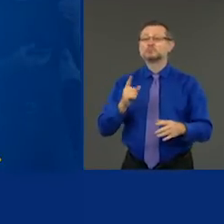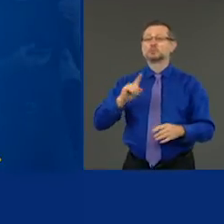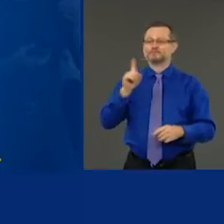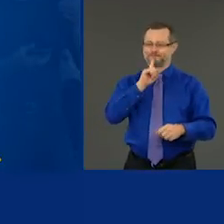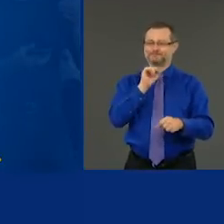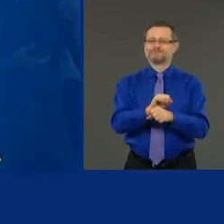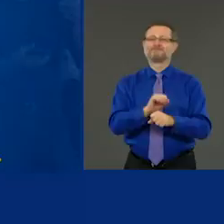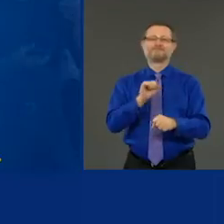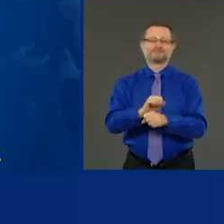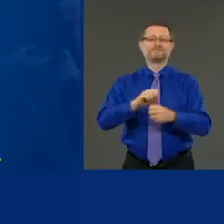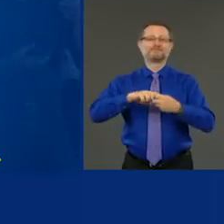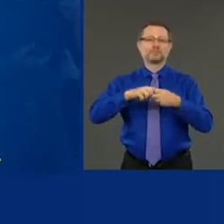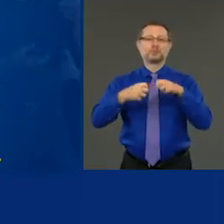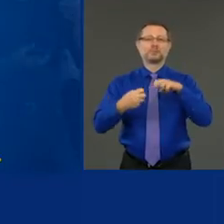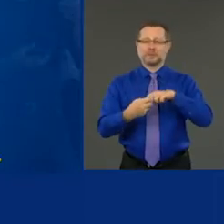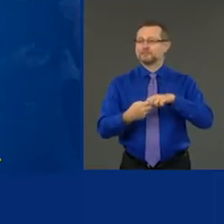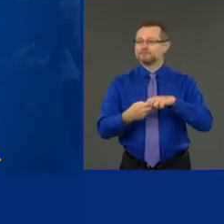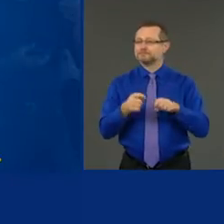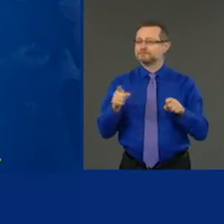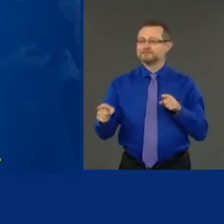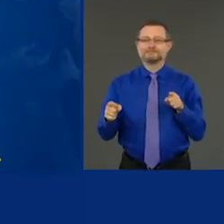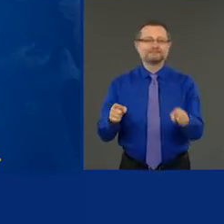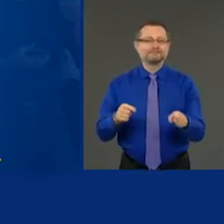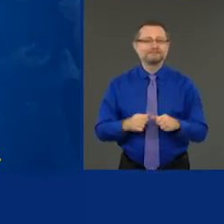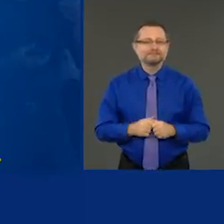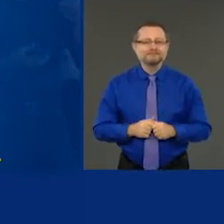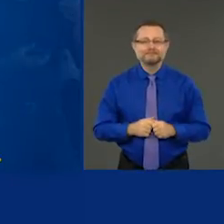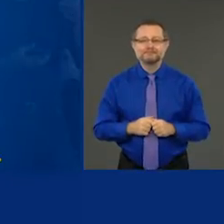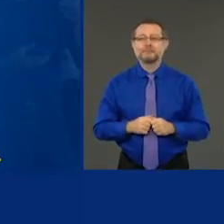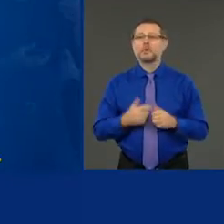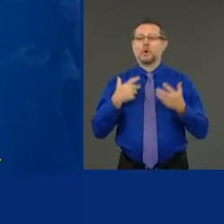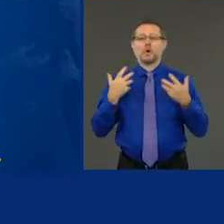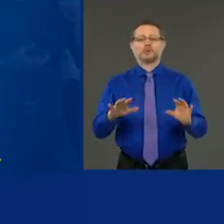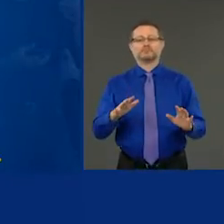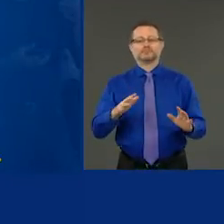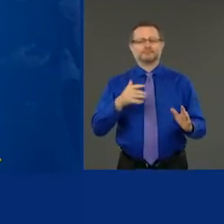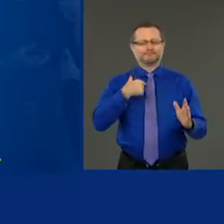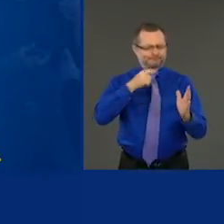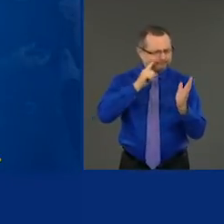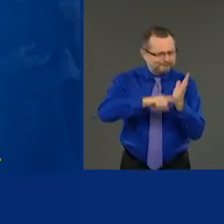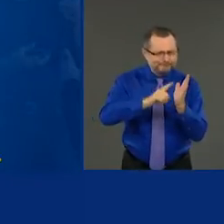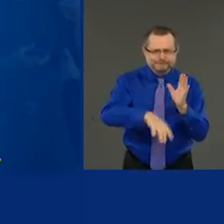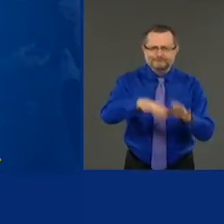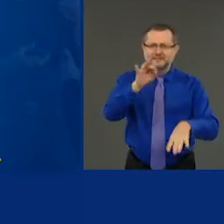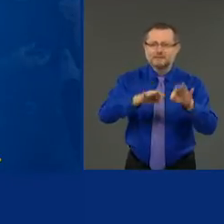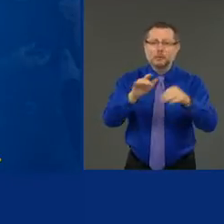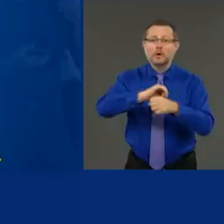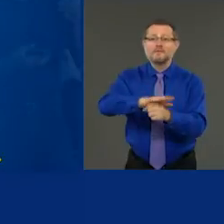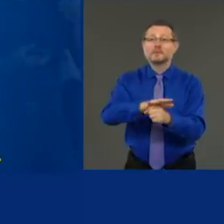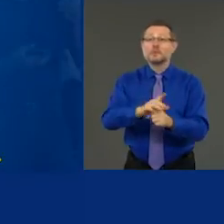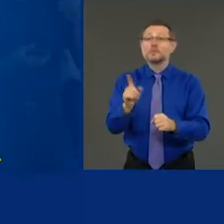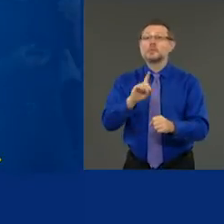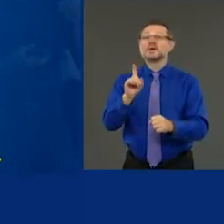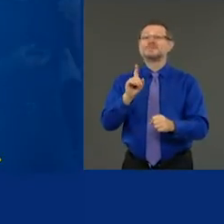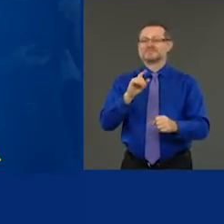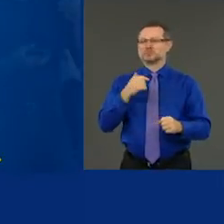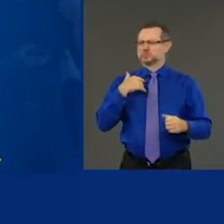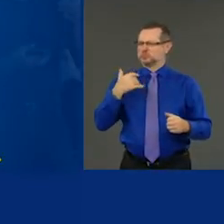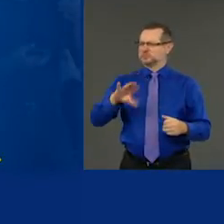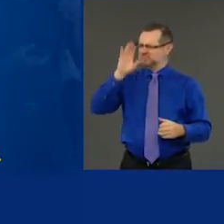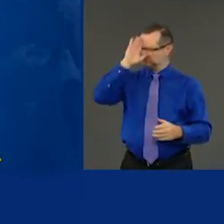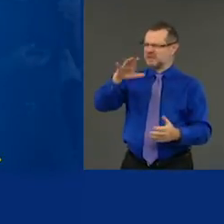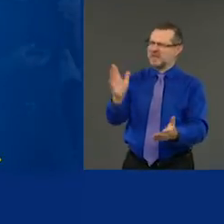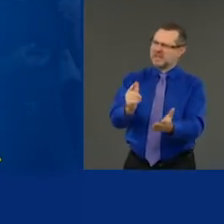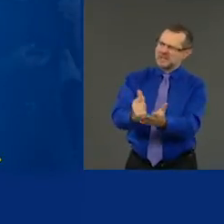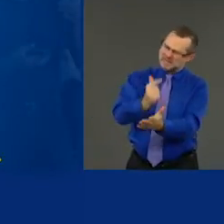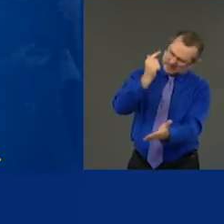is a problem. We know enough about this virus to know that there are inevitable consequences to